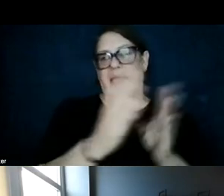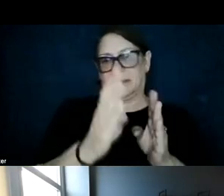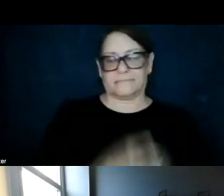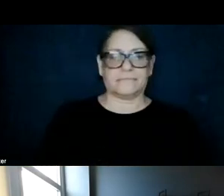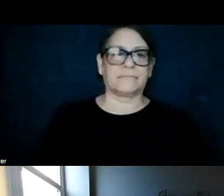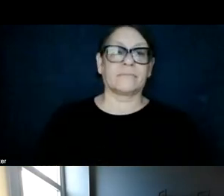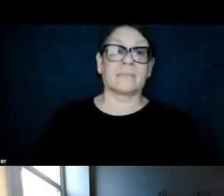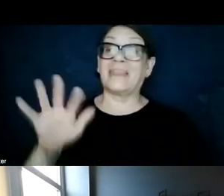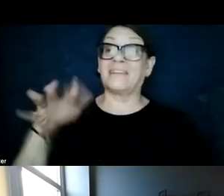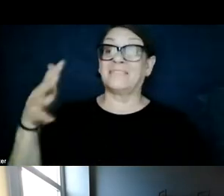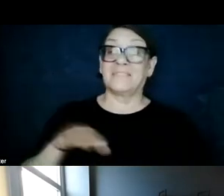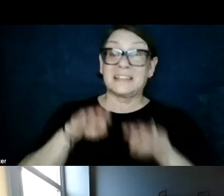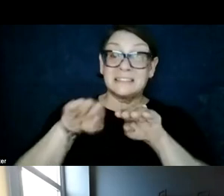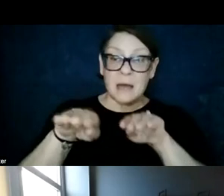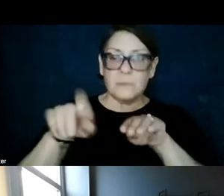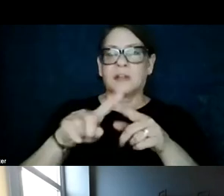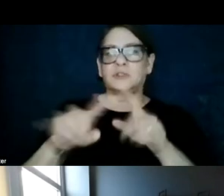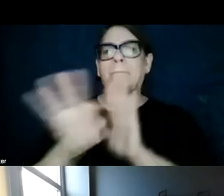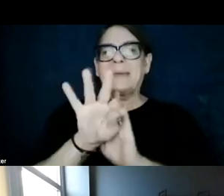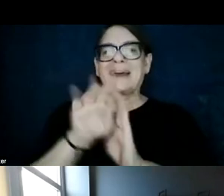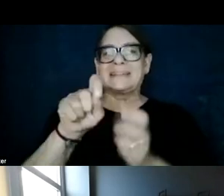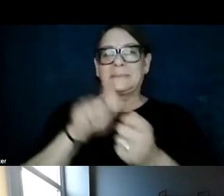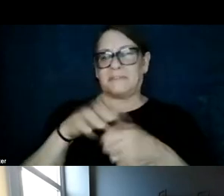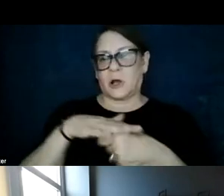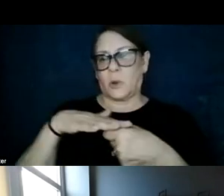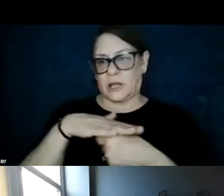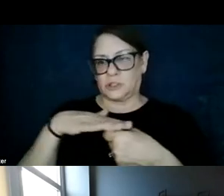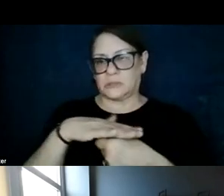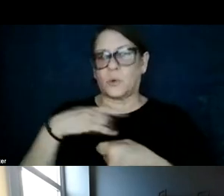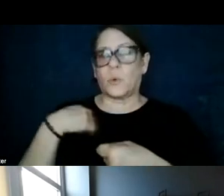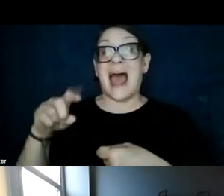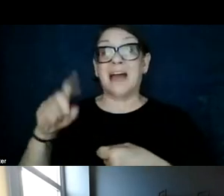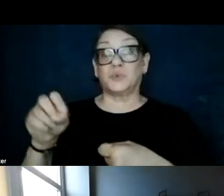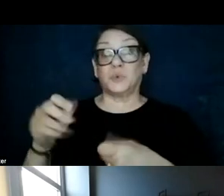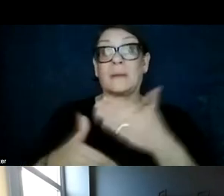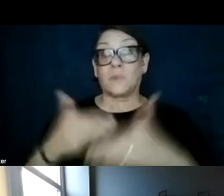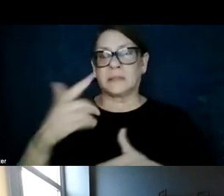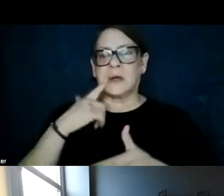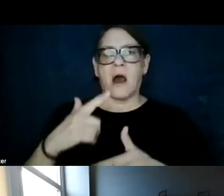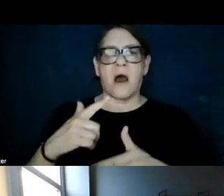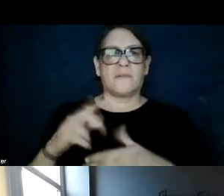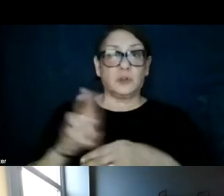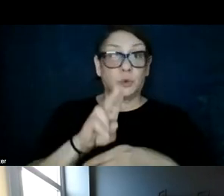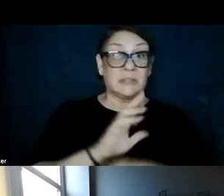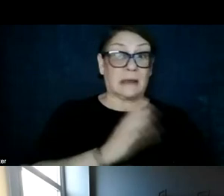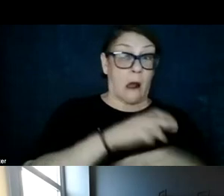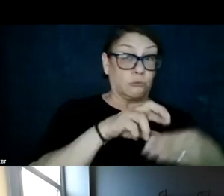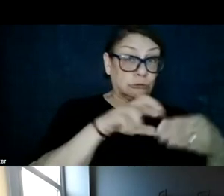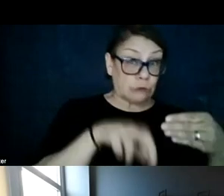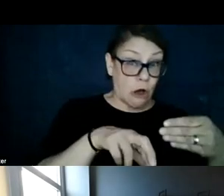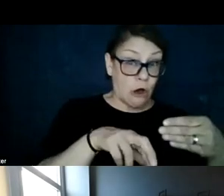fifth step, we had to choose the particular sites, we had to do this process of taking aggregated results and